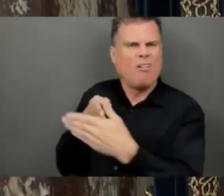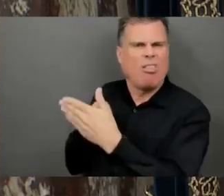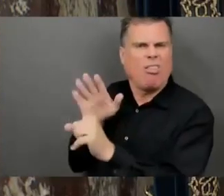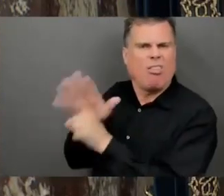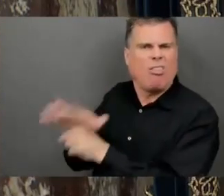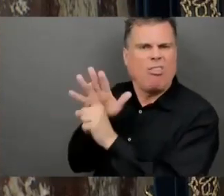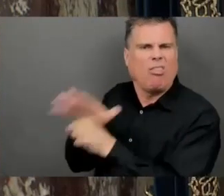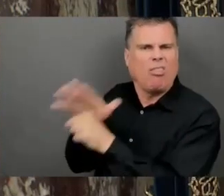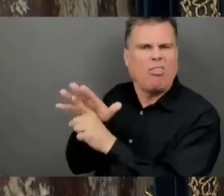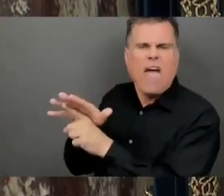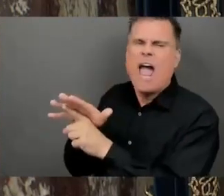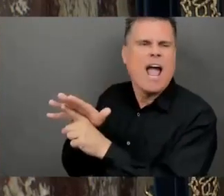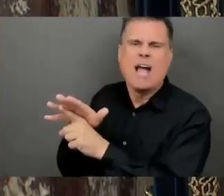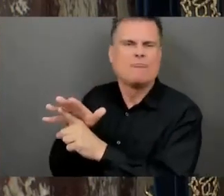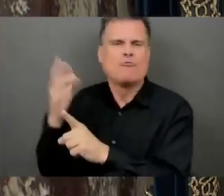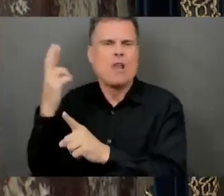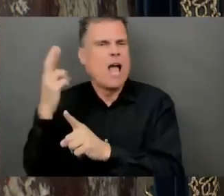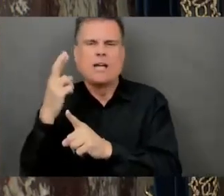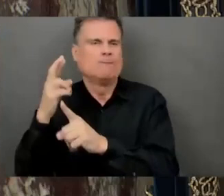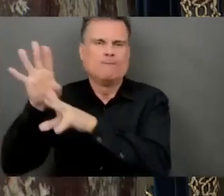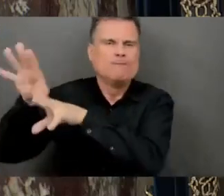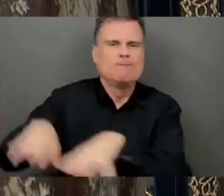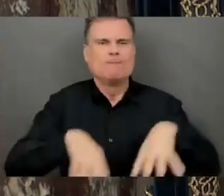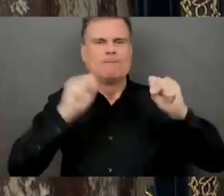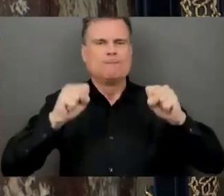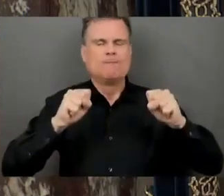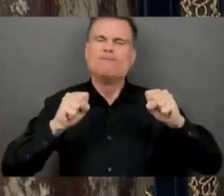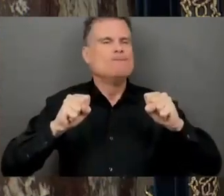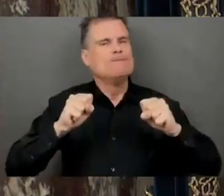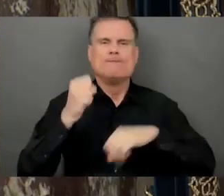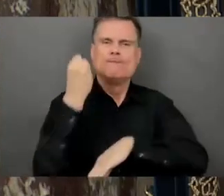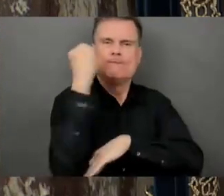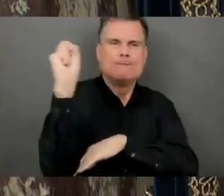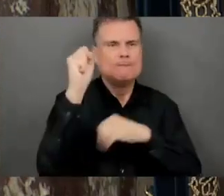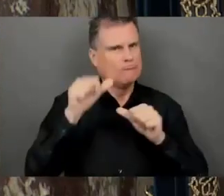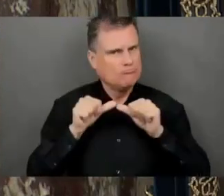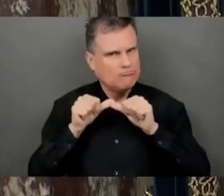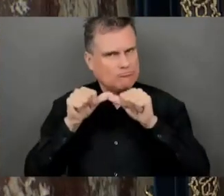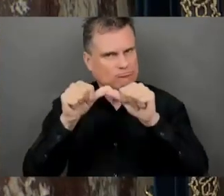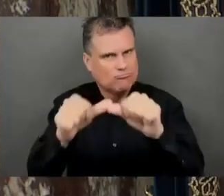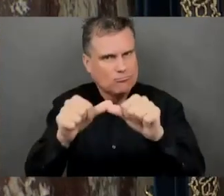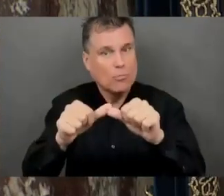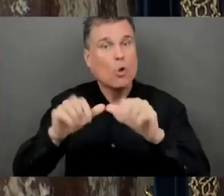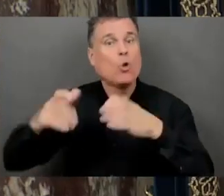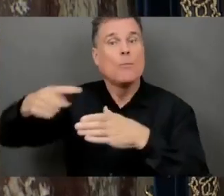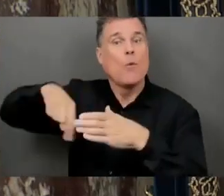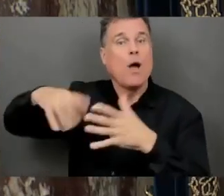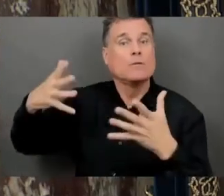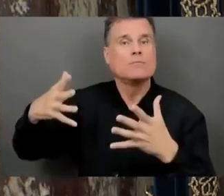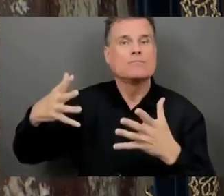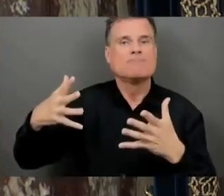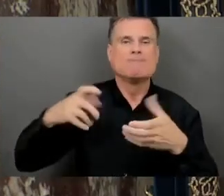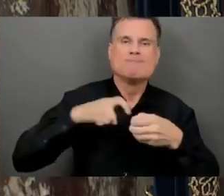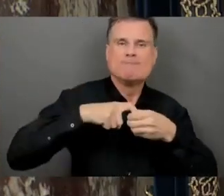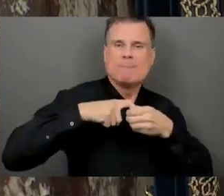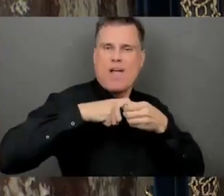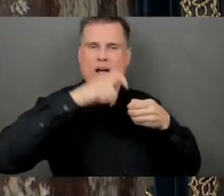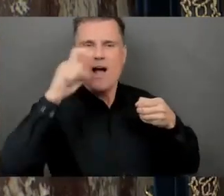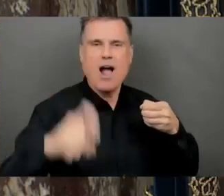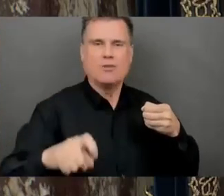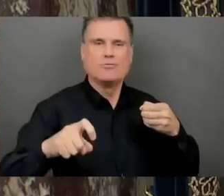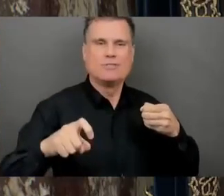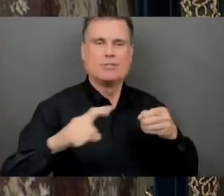The original Out in Surrey was co-founded by Linda Rennie, Darlene Trewen, Rob Lowen,